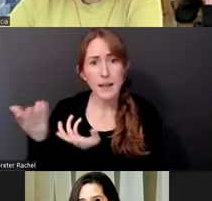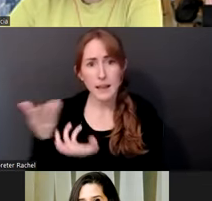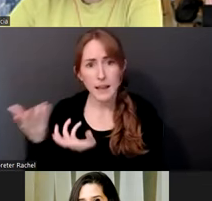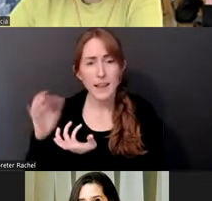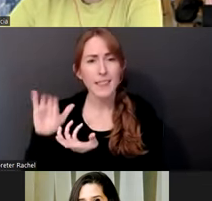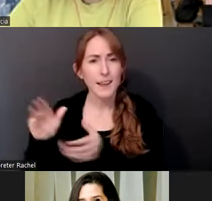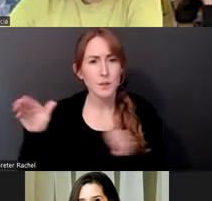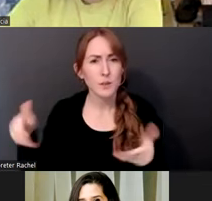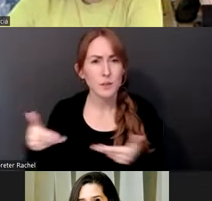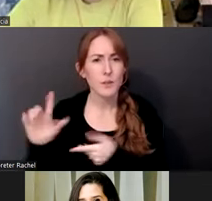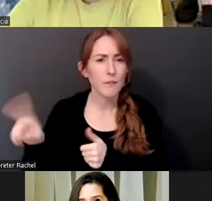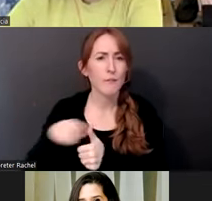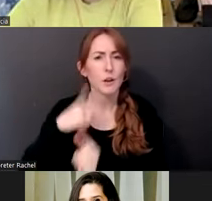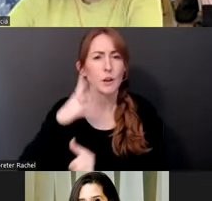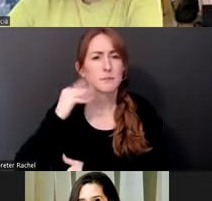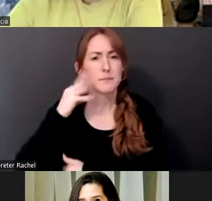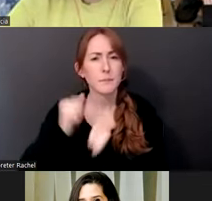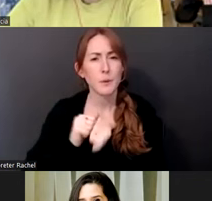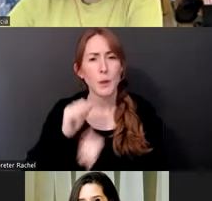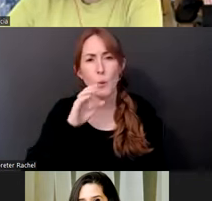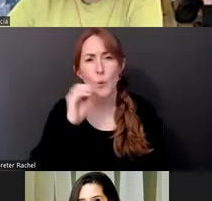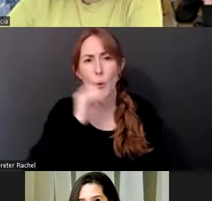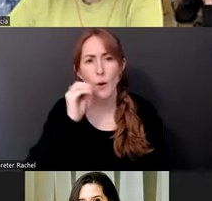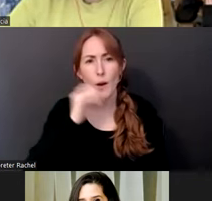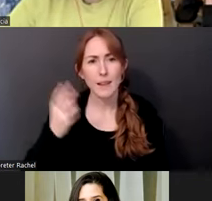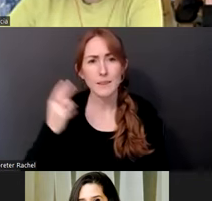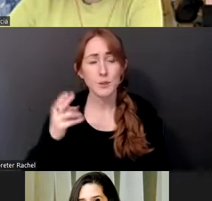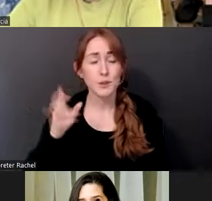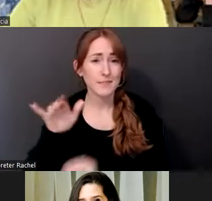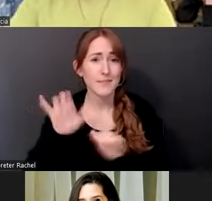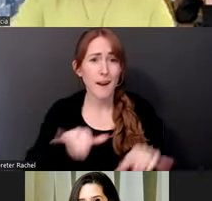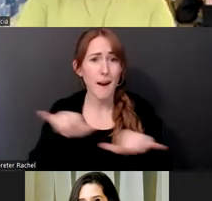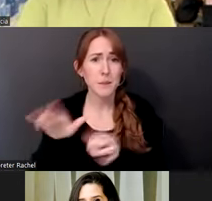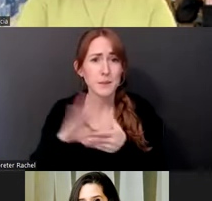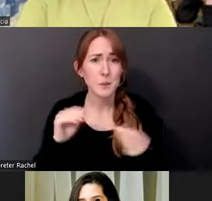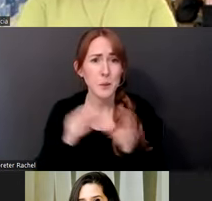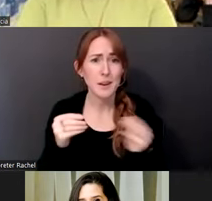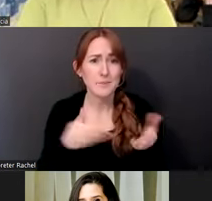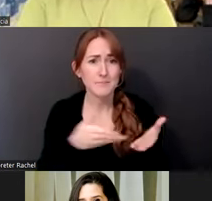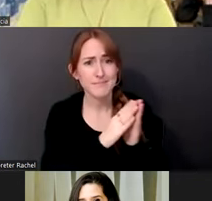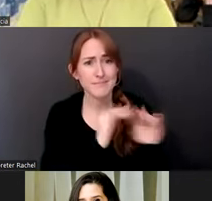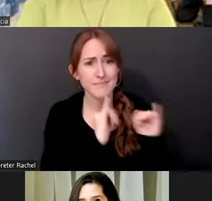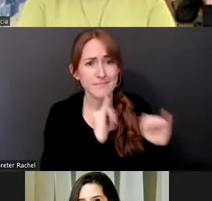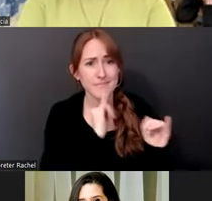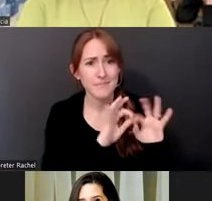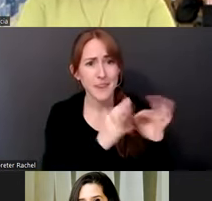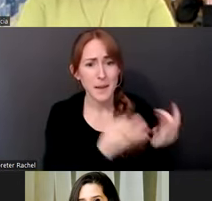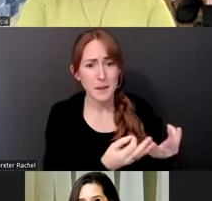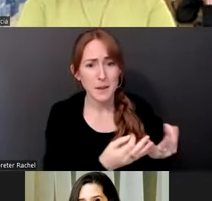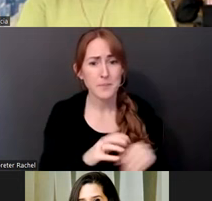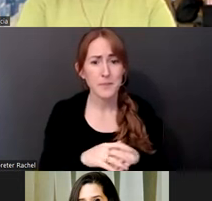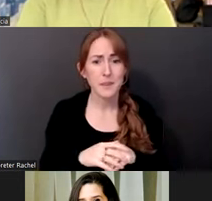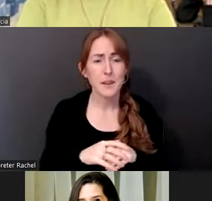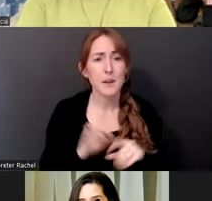histories, which I feel like is, is a common, yeah, it's a common story. Um, but you know, being black for